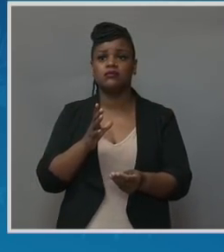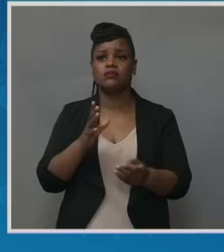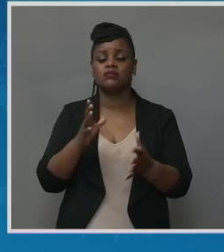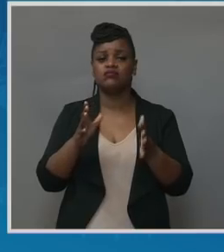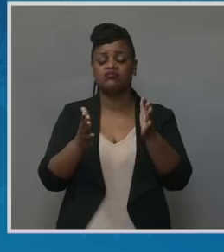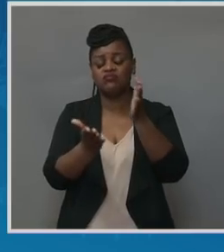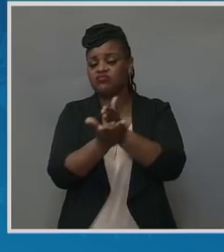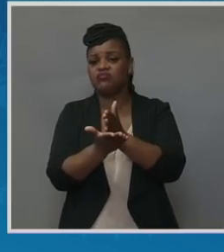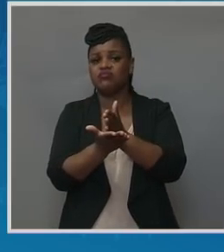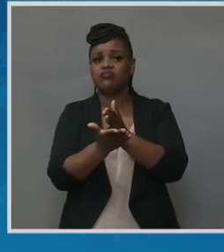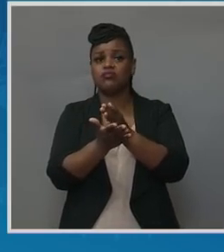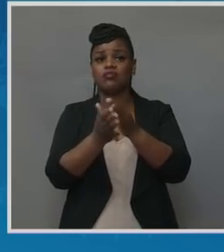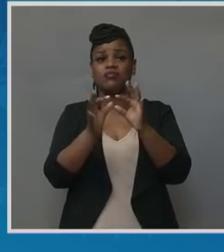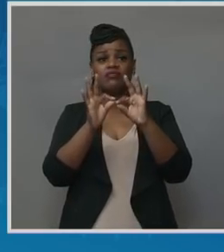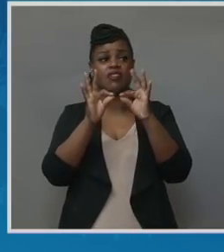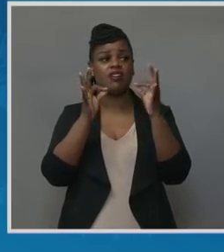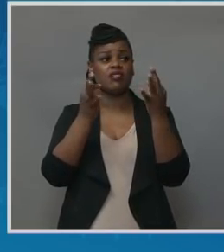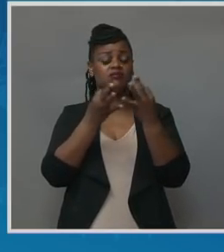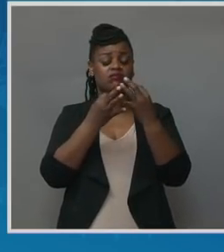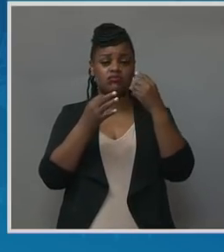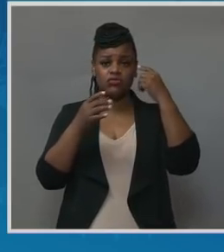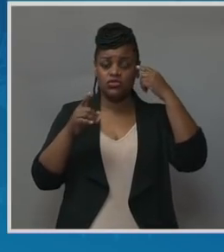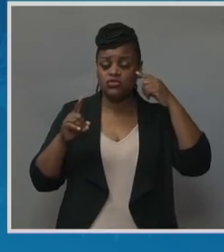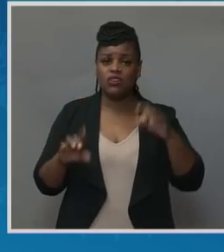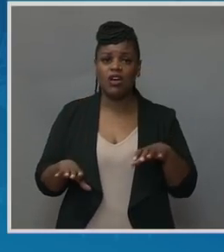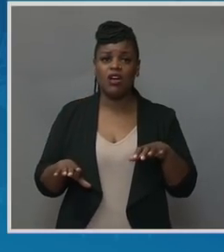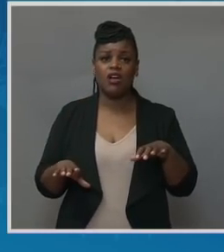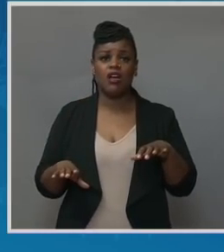off to a room to protect me